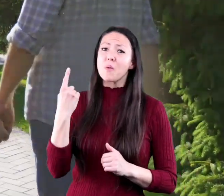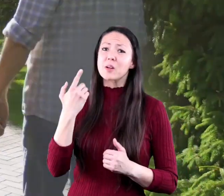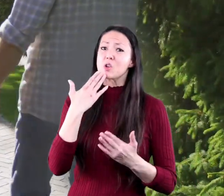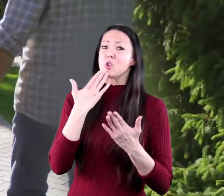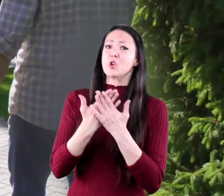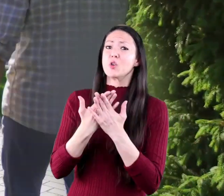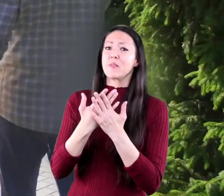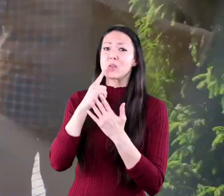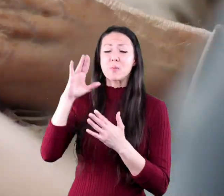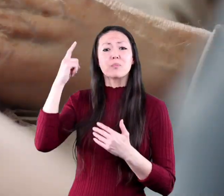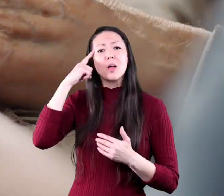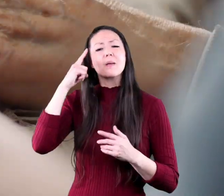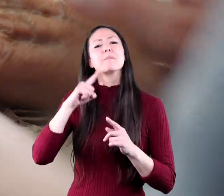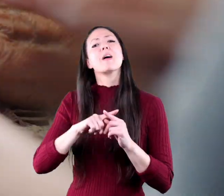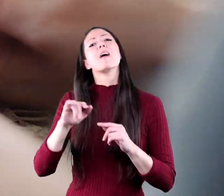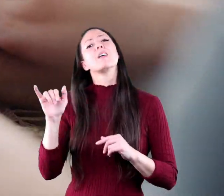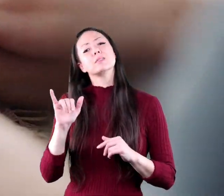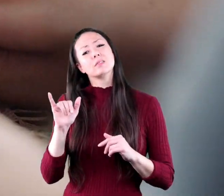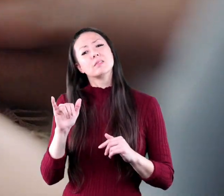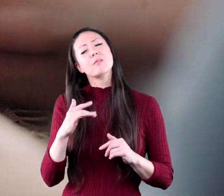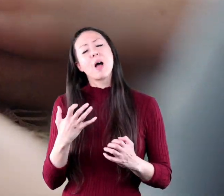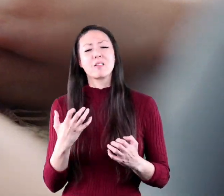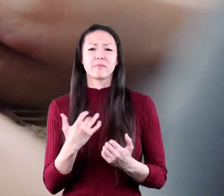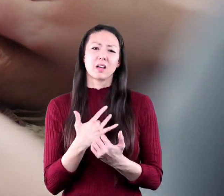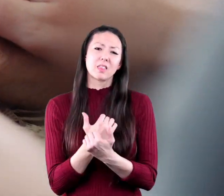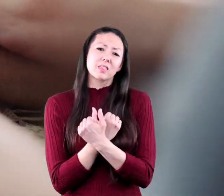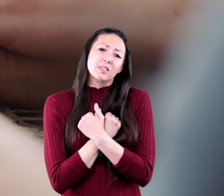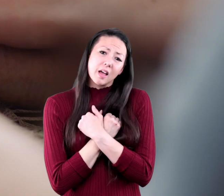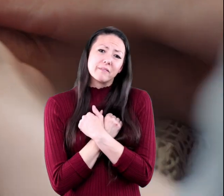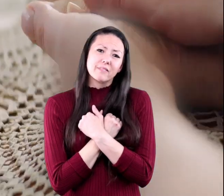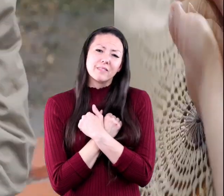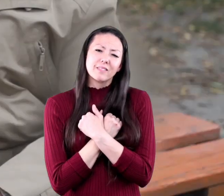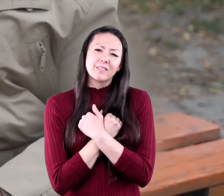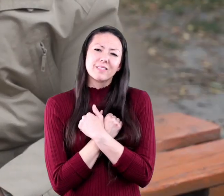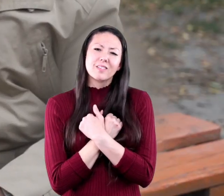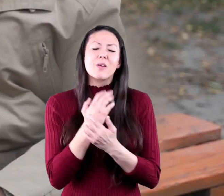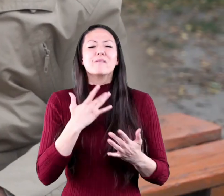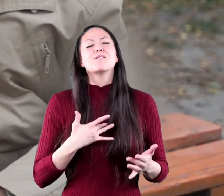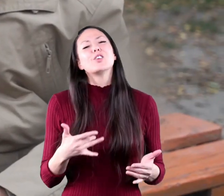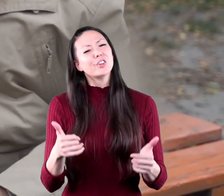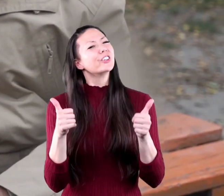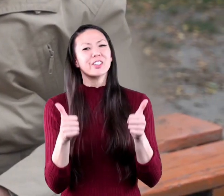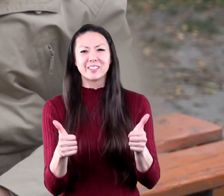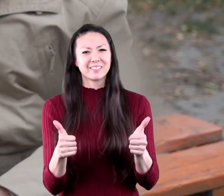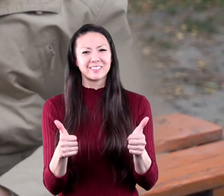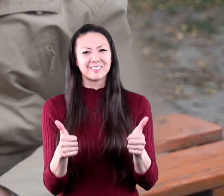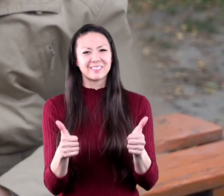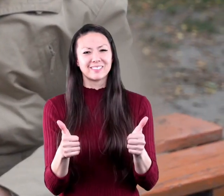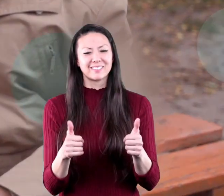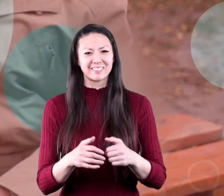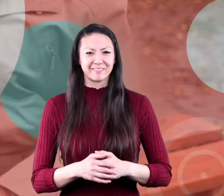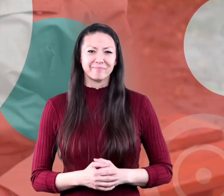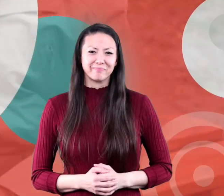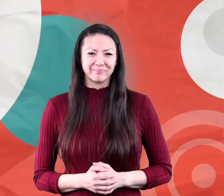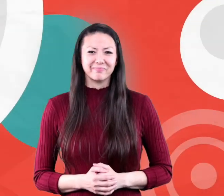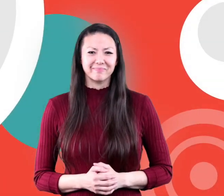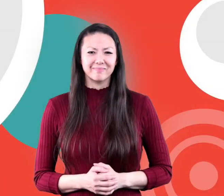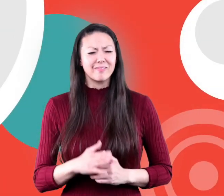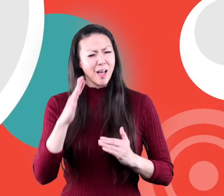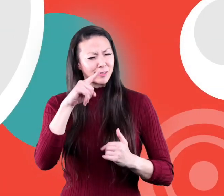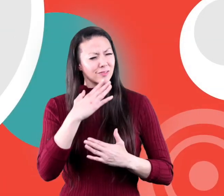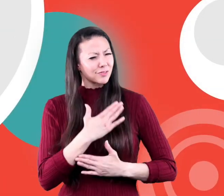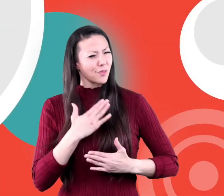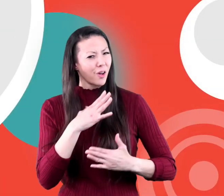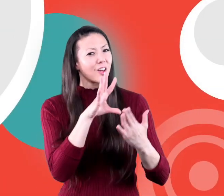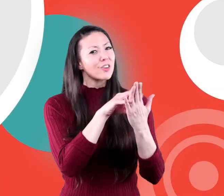good for their brain it will also help them feel loved and you'll feel pretty good too hope